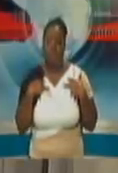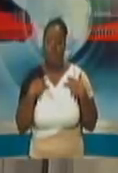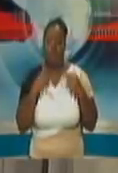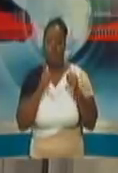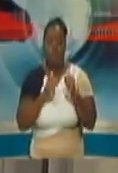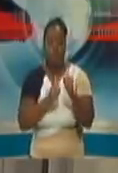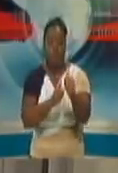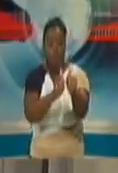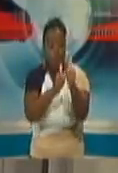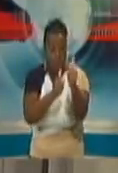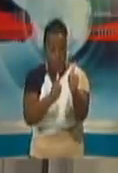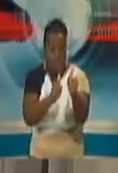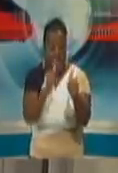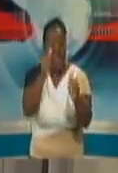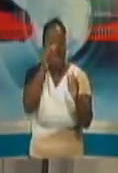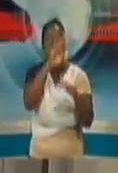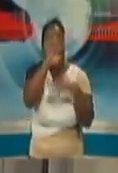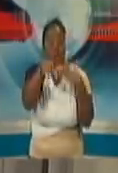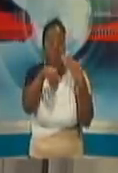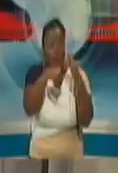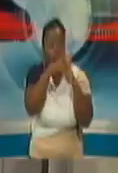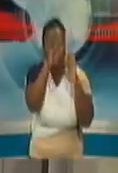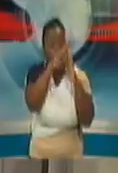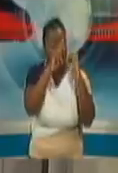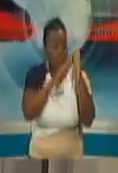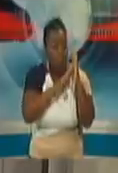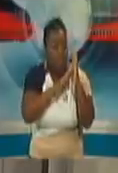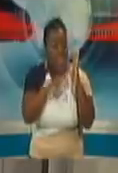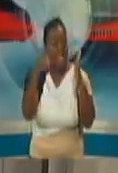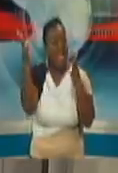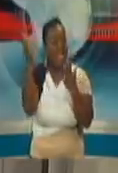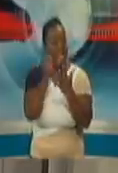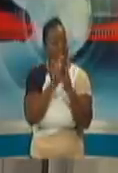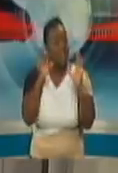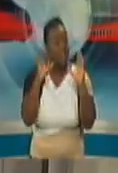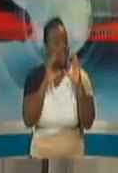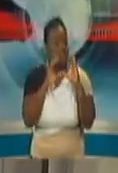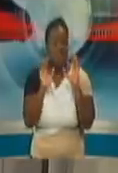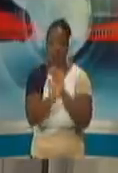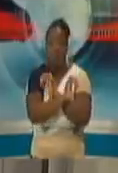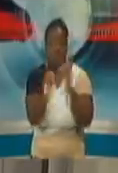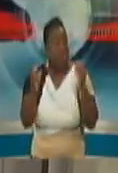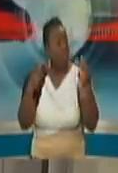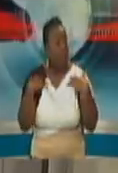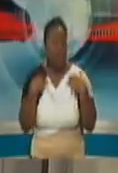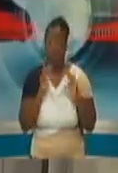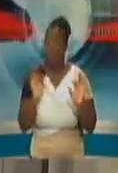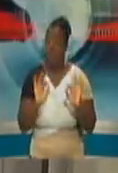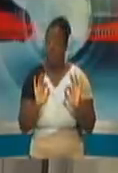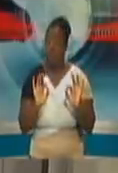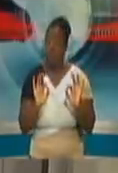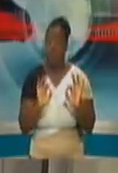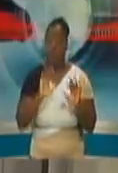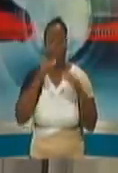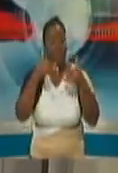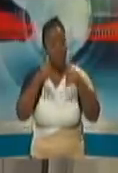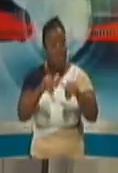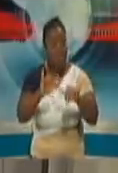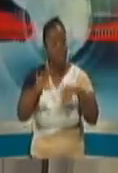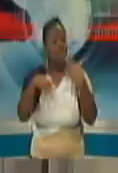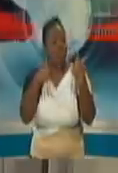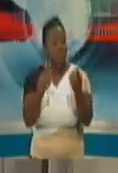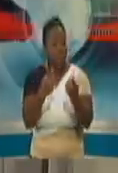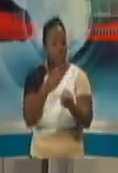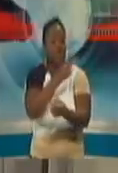process and that is all we are asking. And we as Minister I subjected